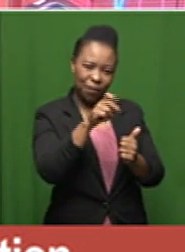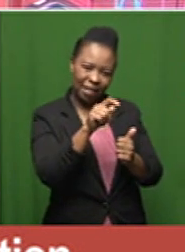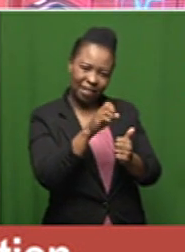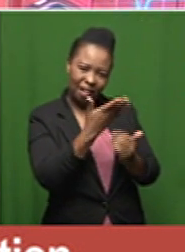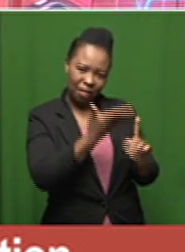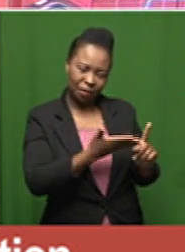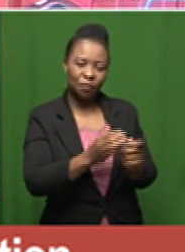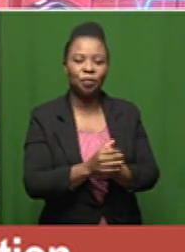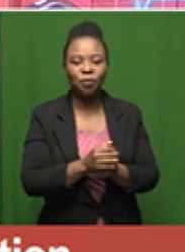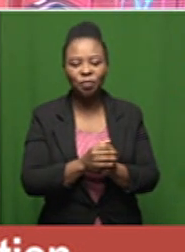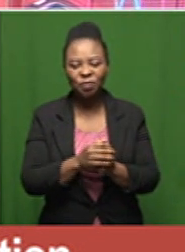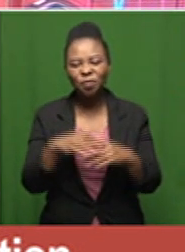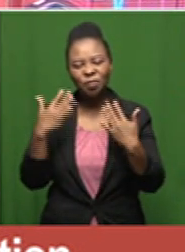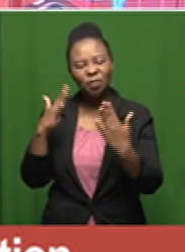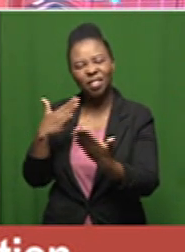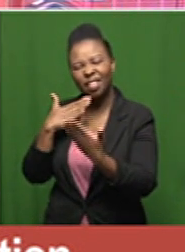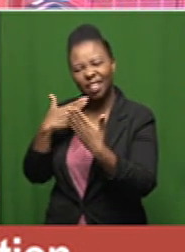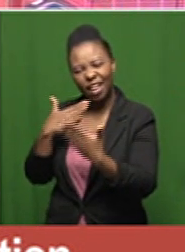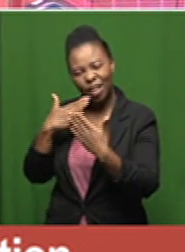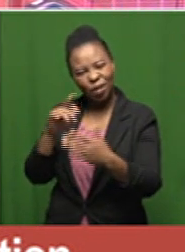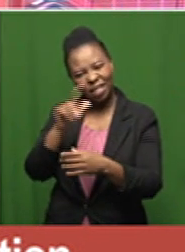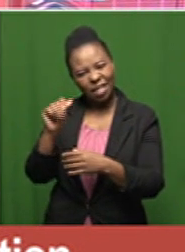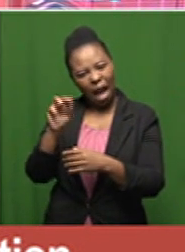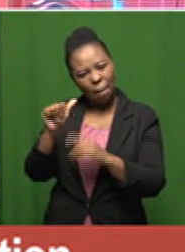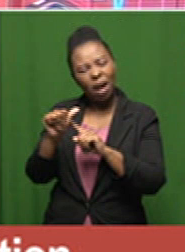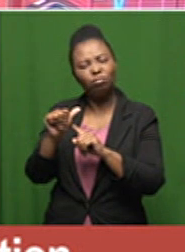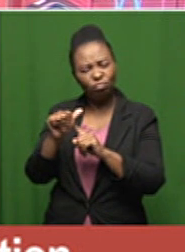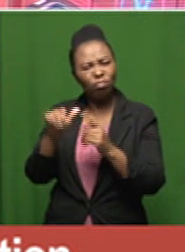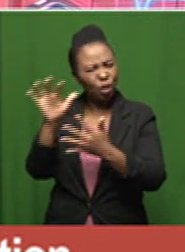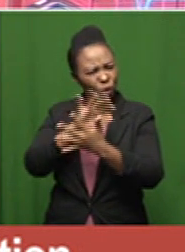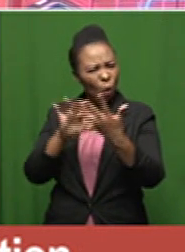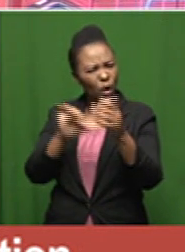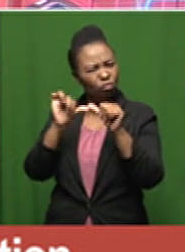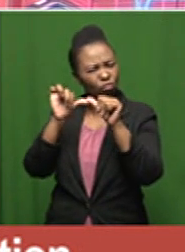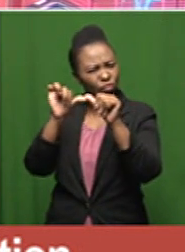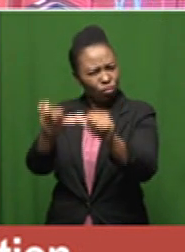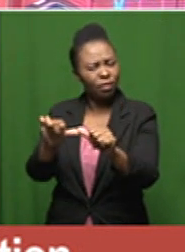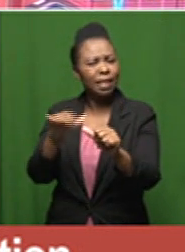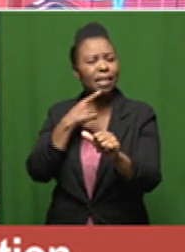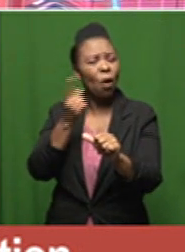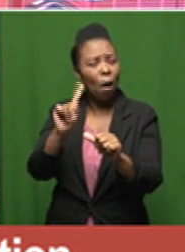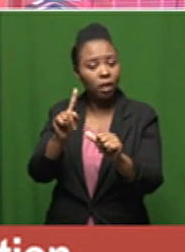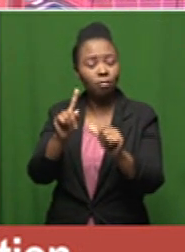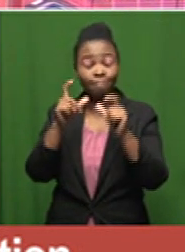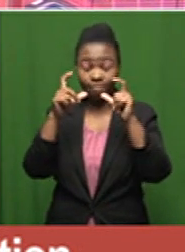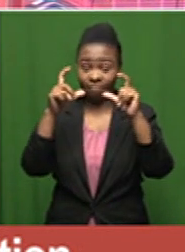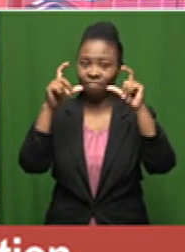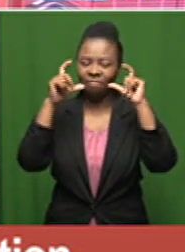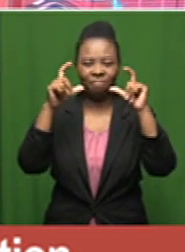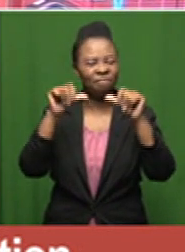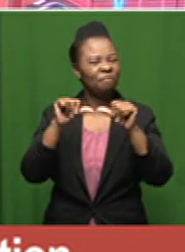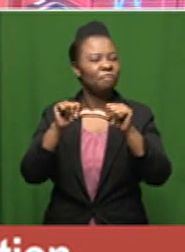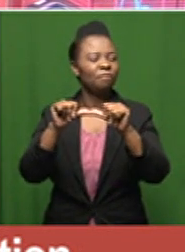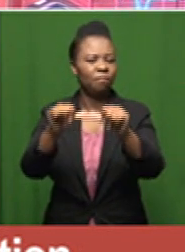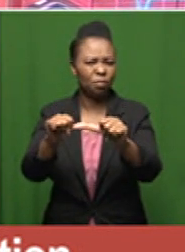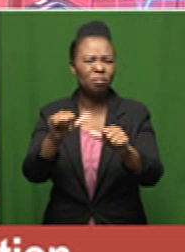thanks so much indeed sam and i think the story here that continues to come through is that we must remain vigilant even